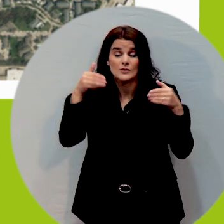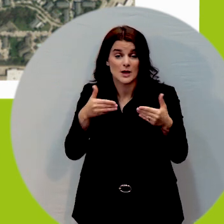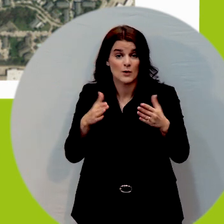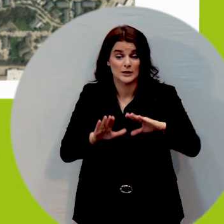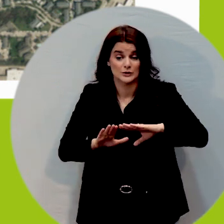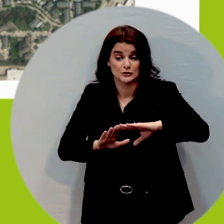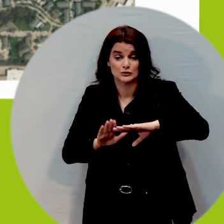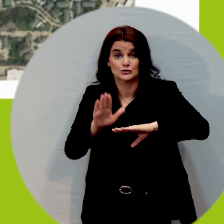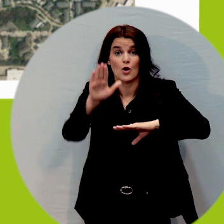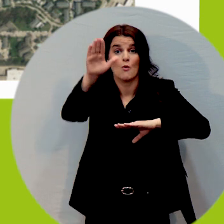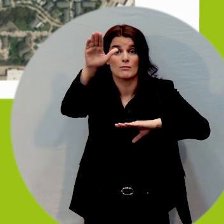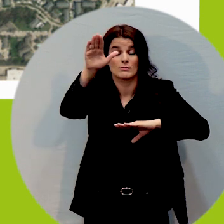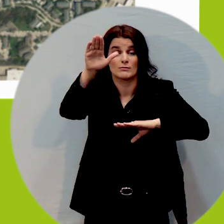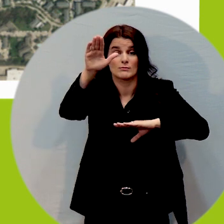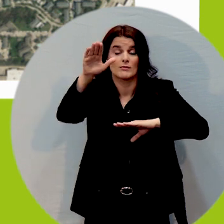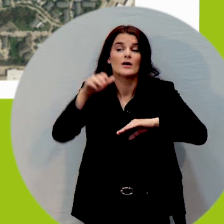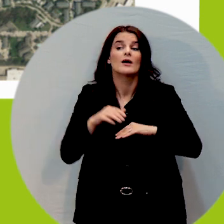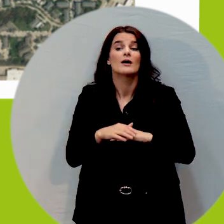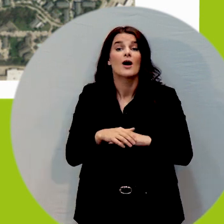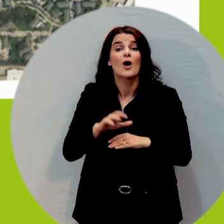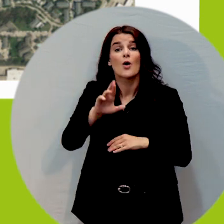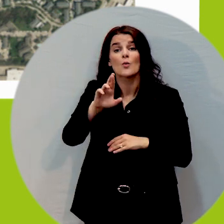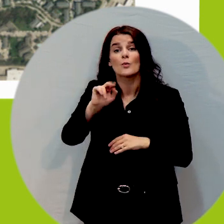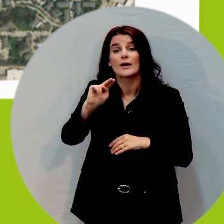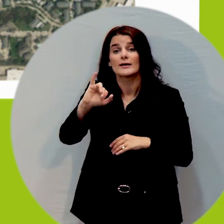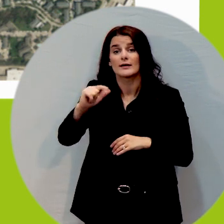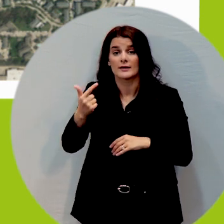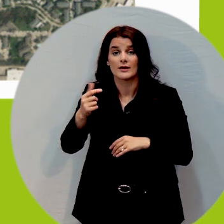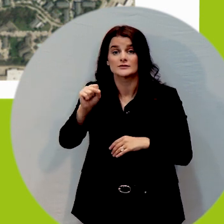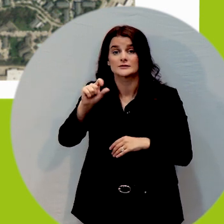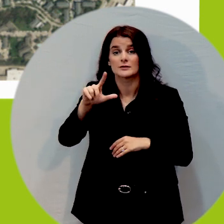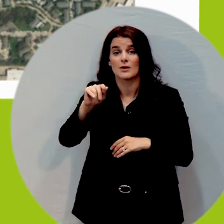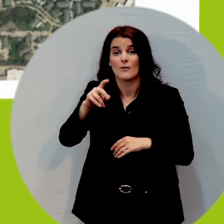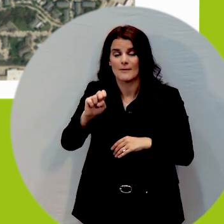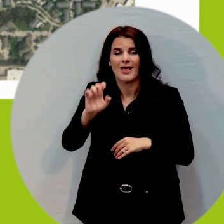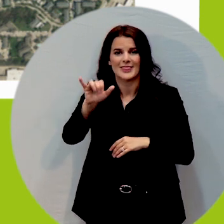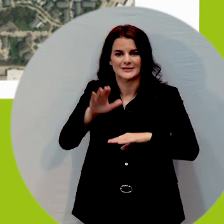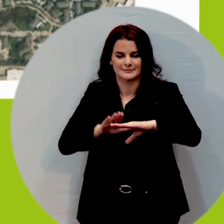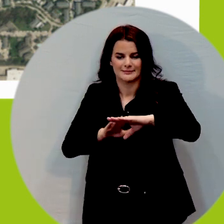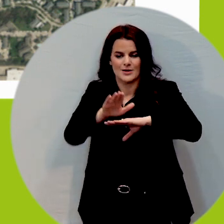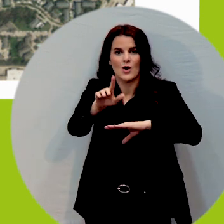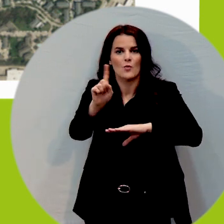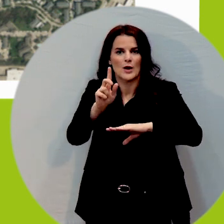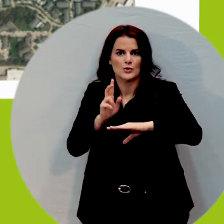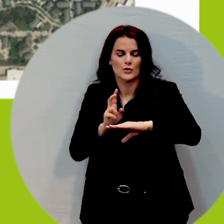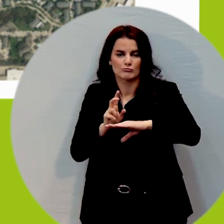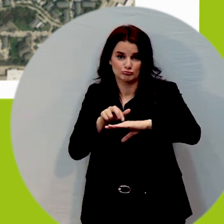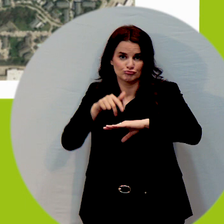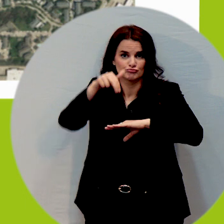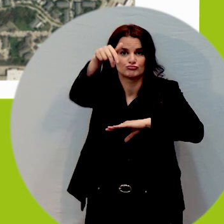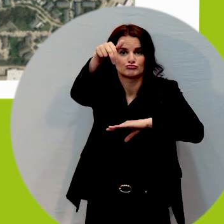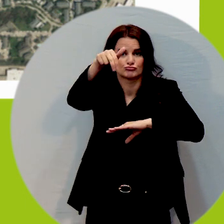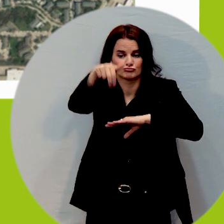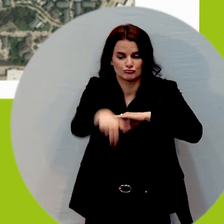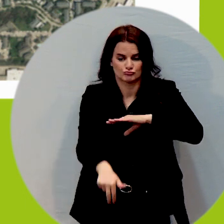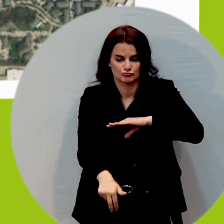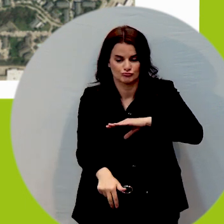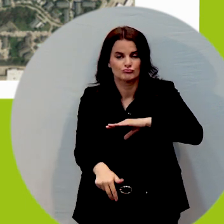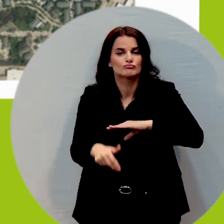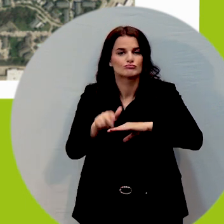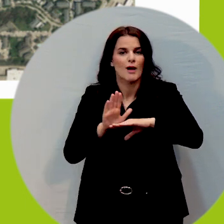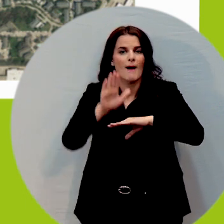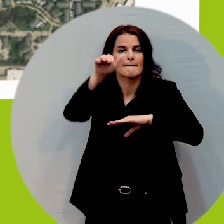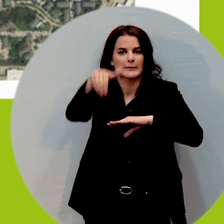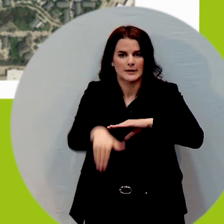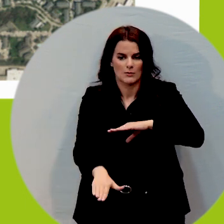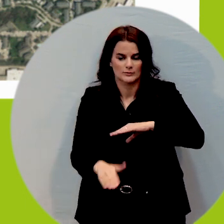route. So the running slope is the slope of the walkway in the direction you're traveling whether up or down and the cross slope is the